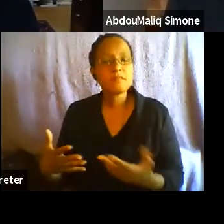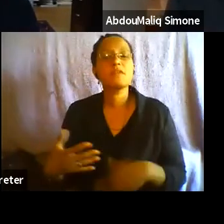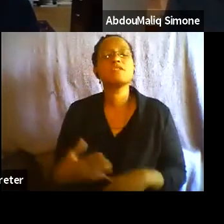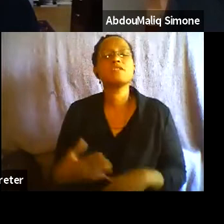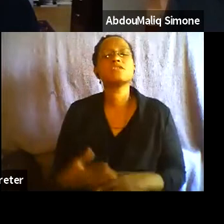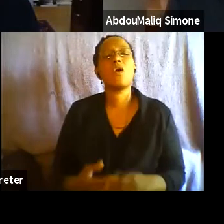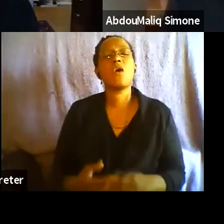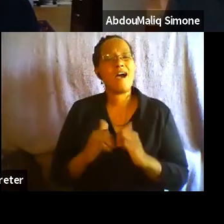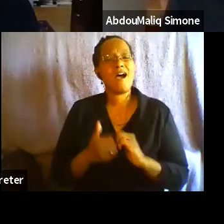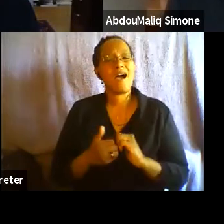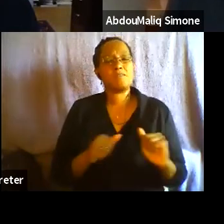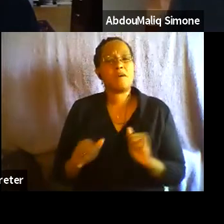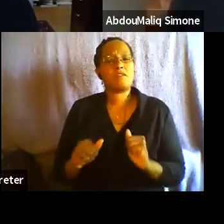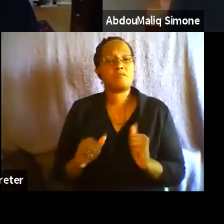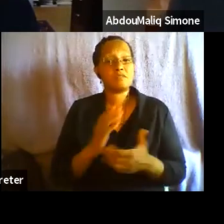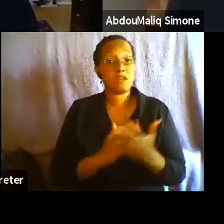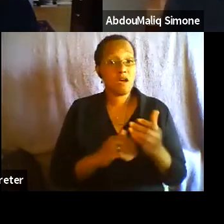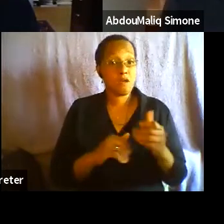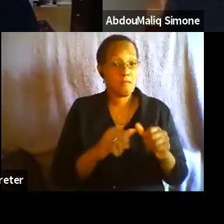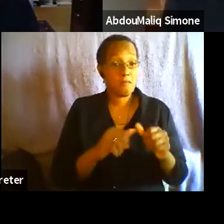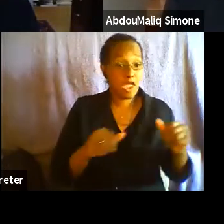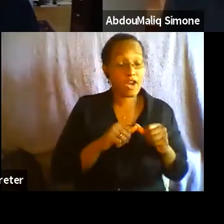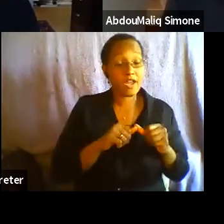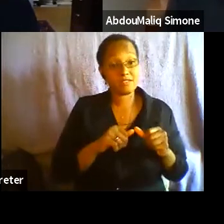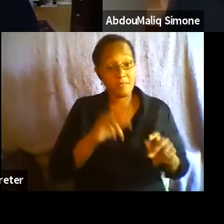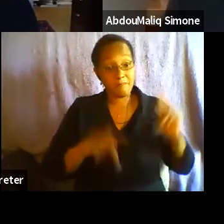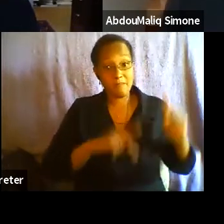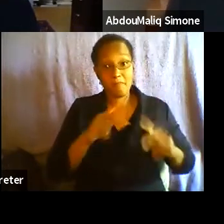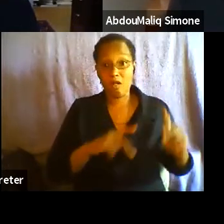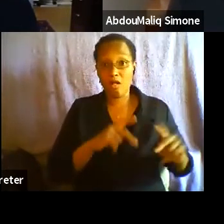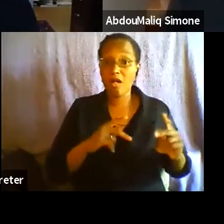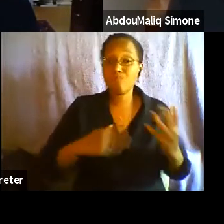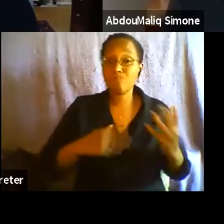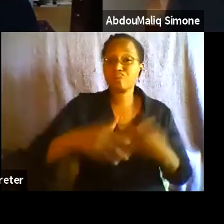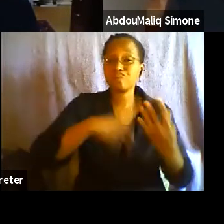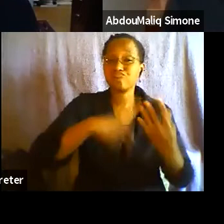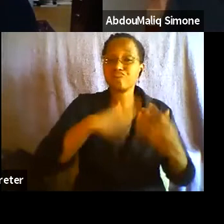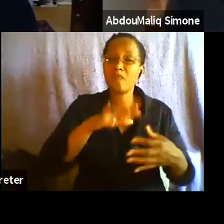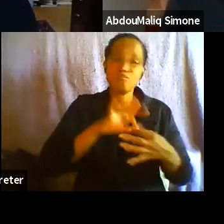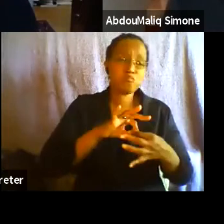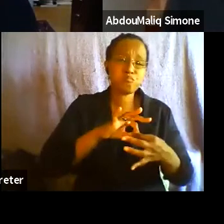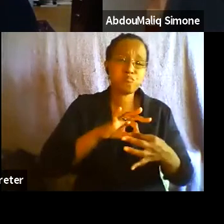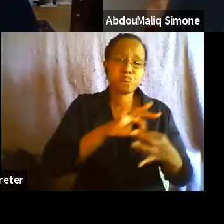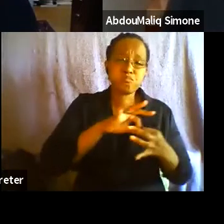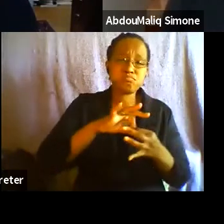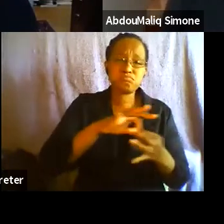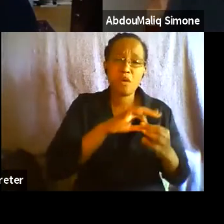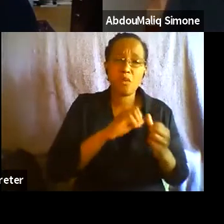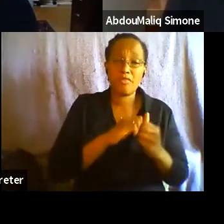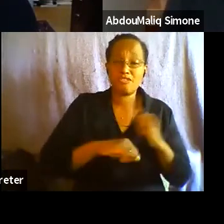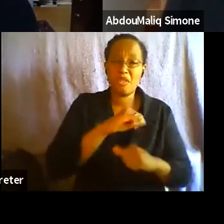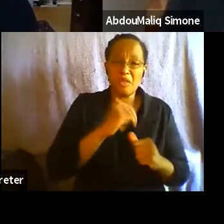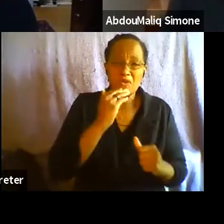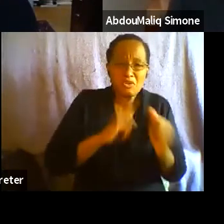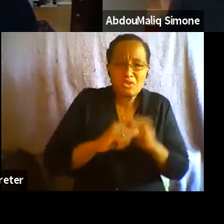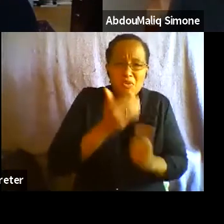of residents to each other. They know each other so well. They know what each other is